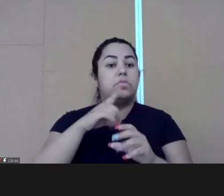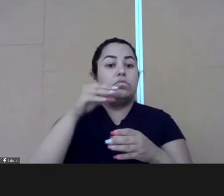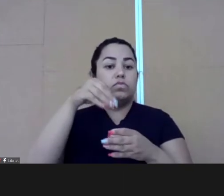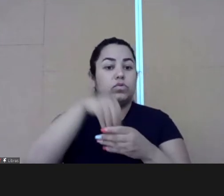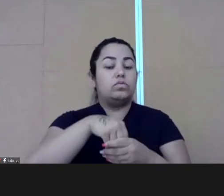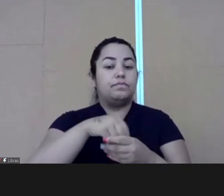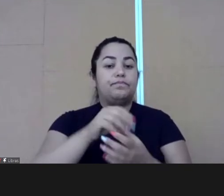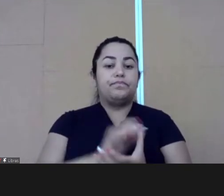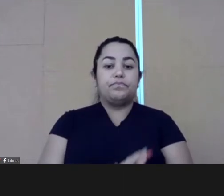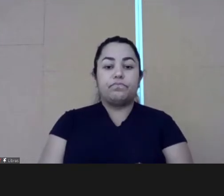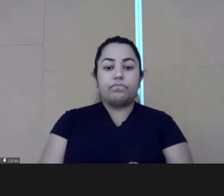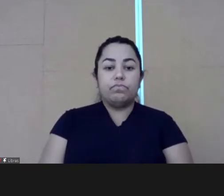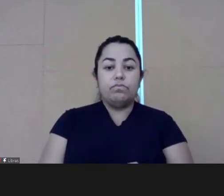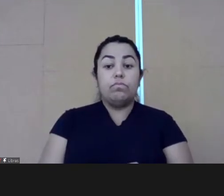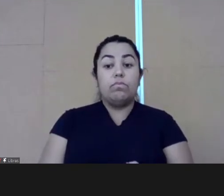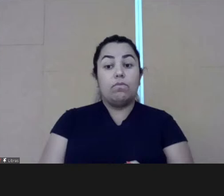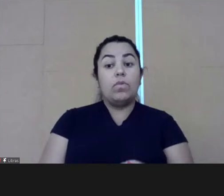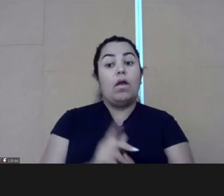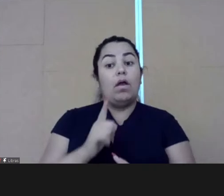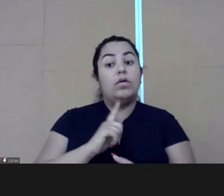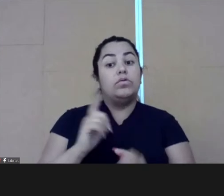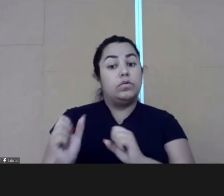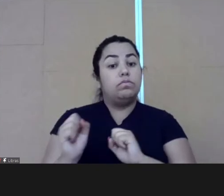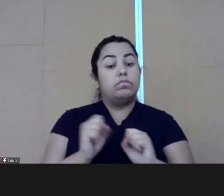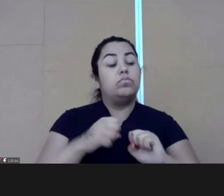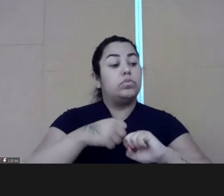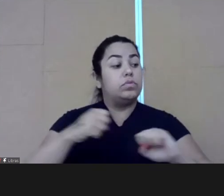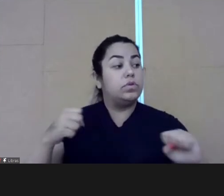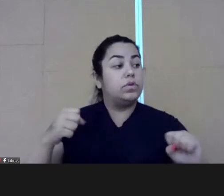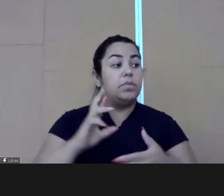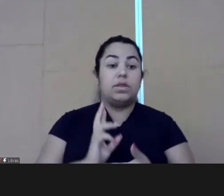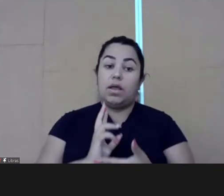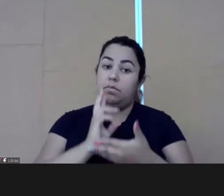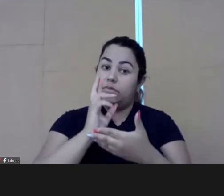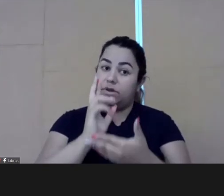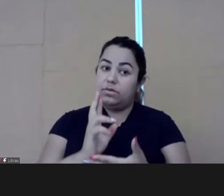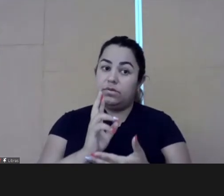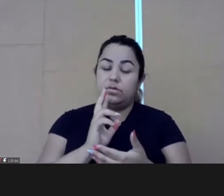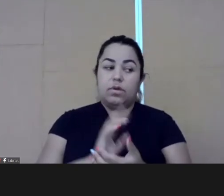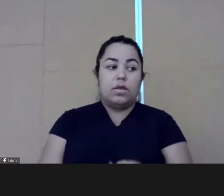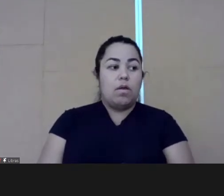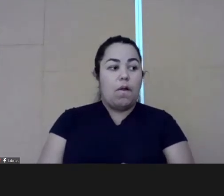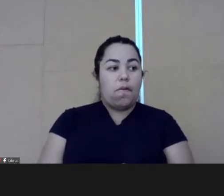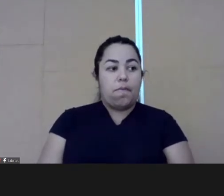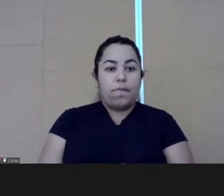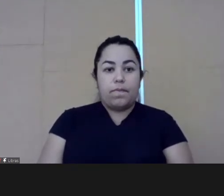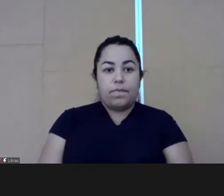of people that compose this scenario. So there is a great power of representation